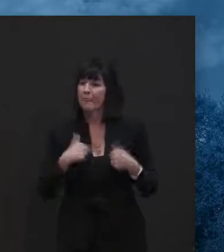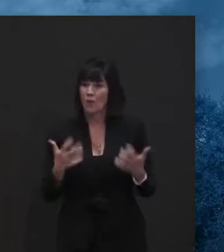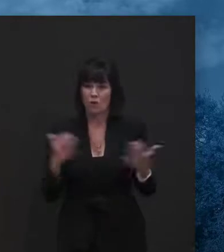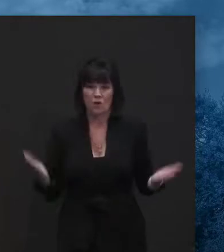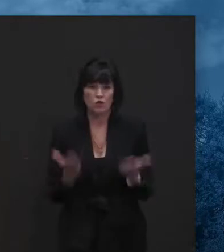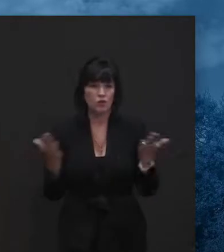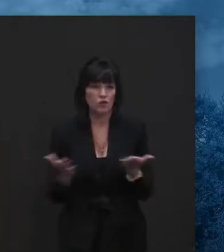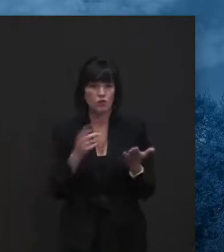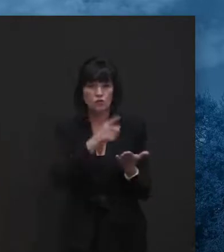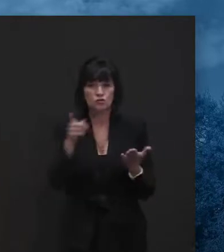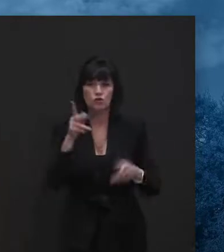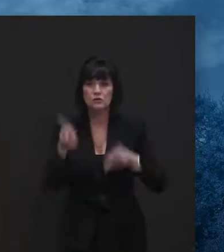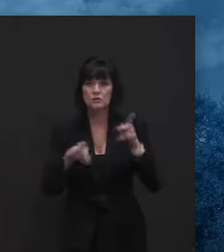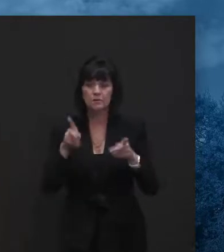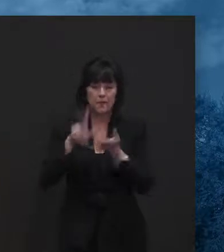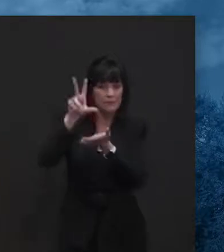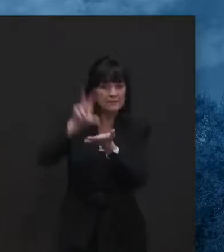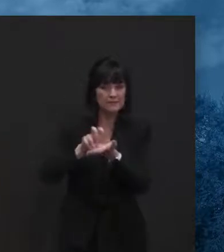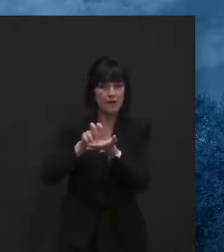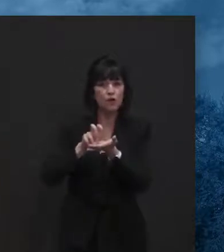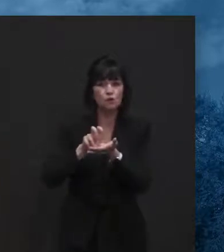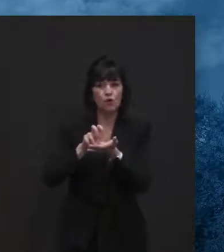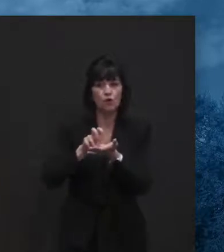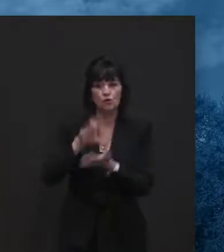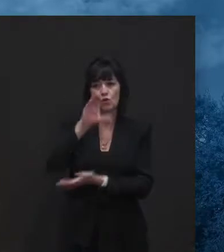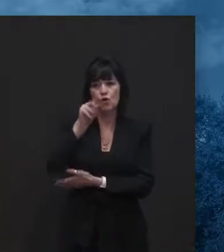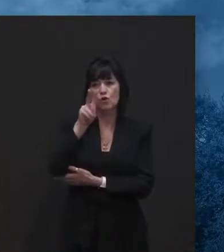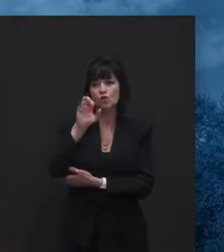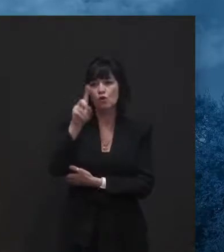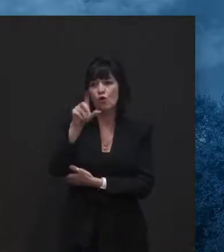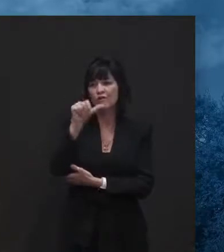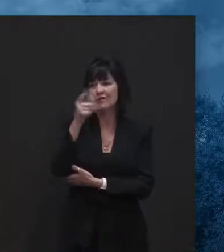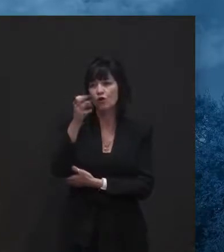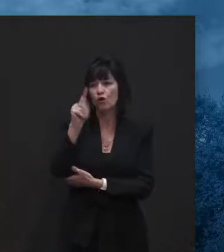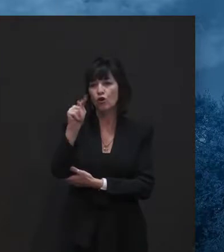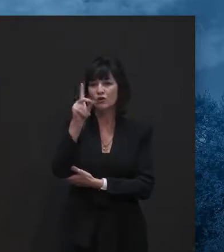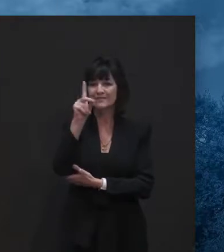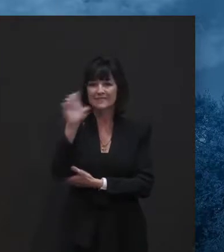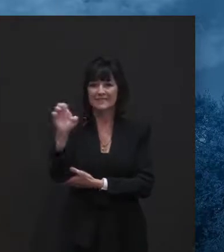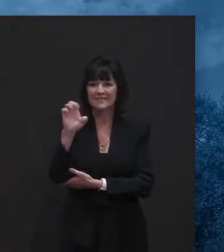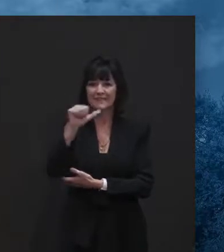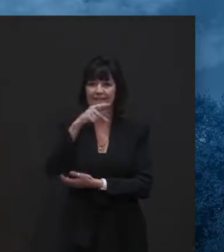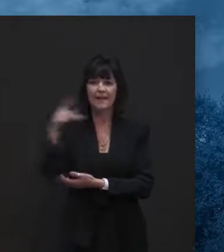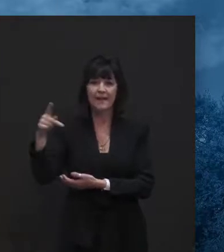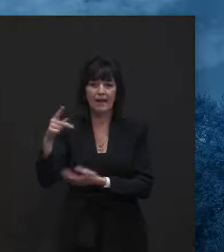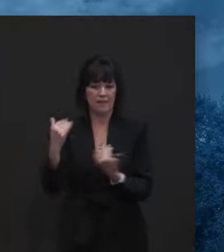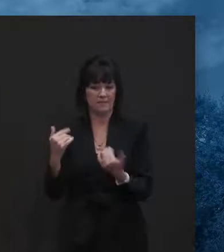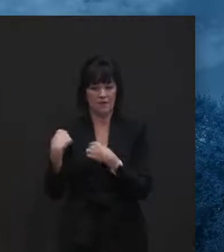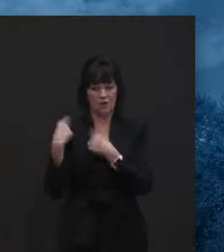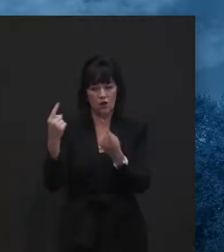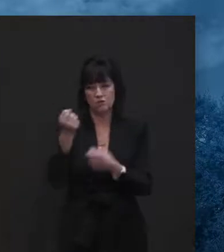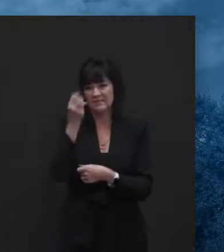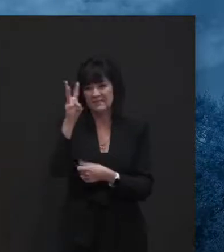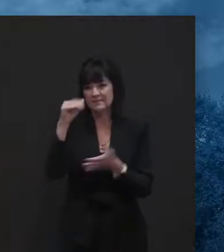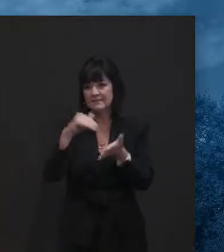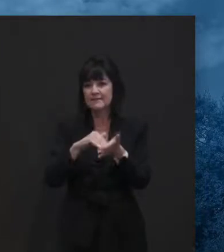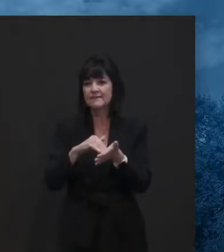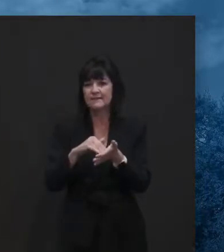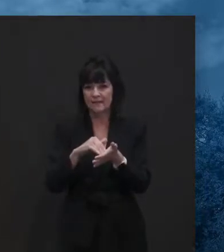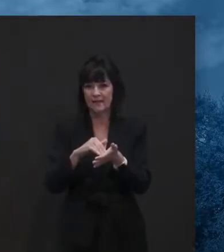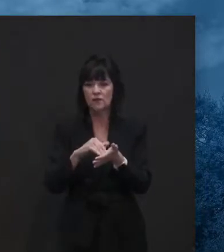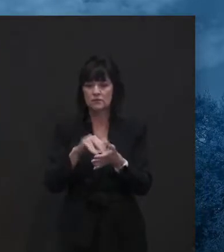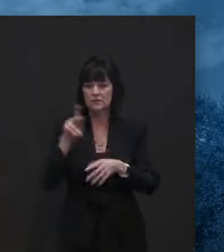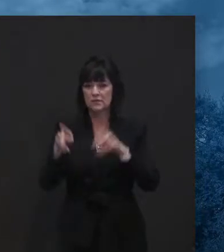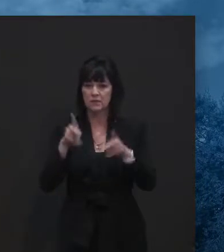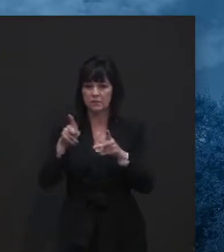again is to download the COVID alert DE app. Uh, we've got, I think around 16,000 folks that are, are signed